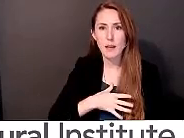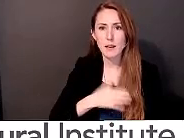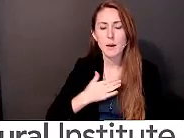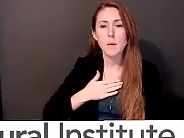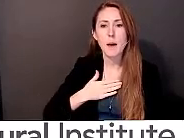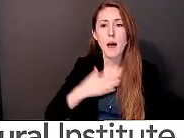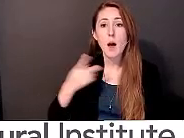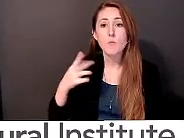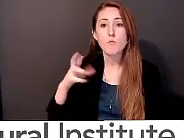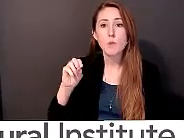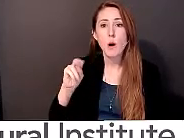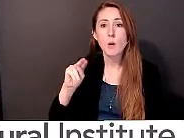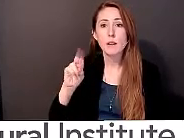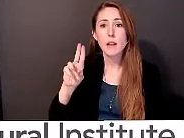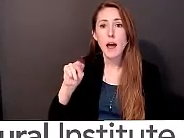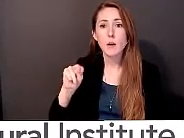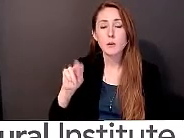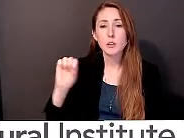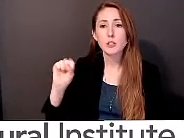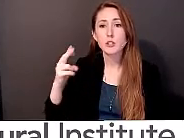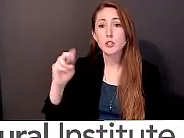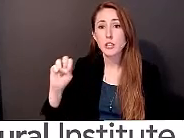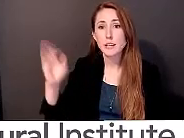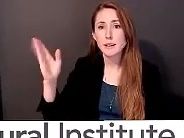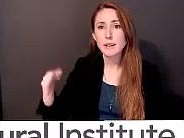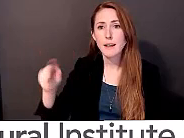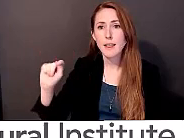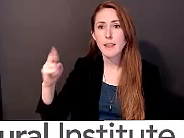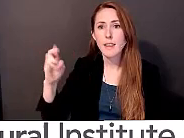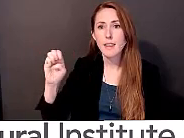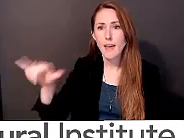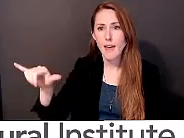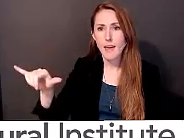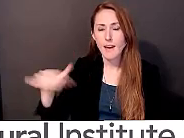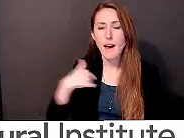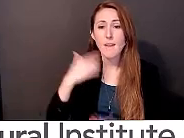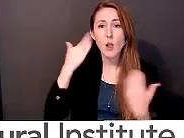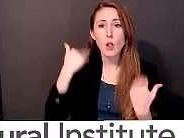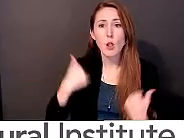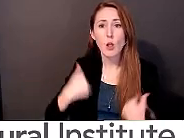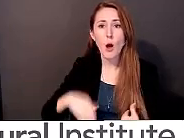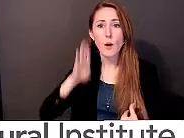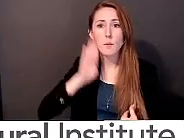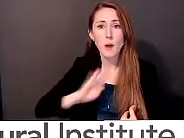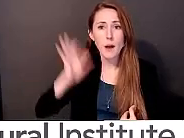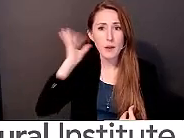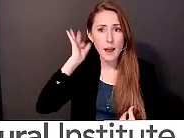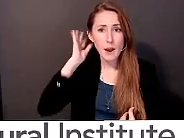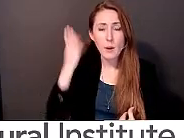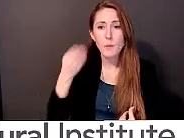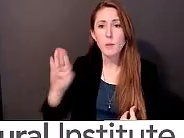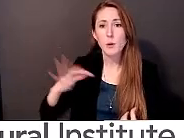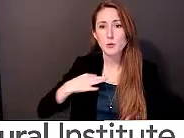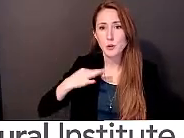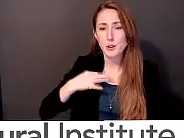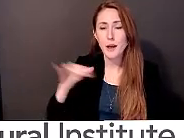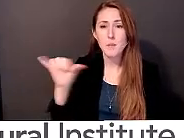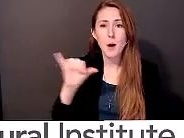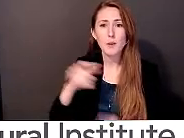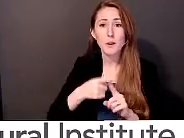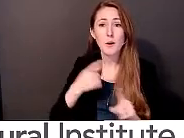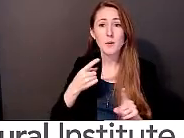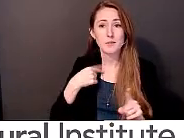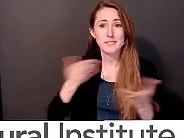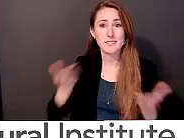I have long auburn hair. I'm wearing a blue shirt. And I'm also presenting in my office, but in Crescent City,